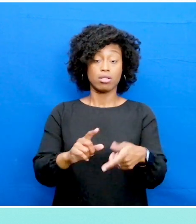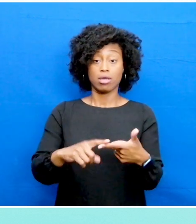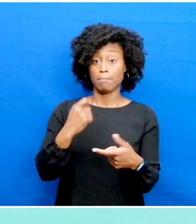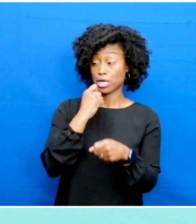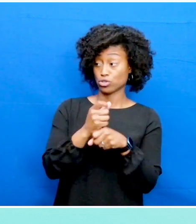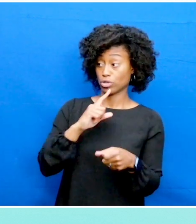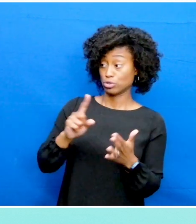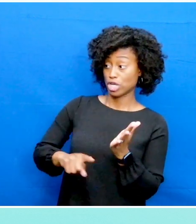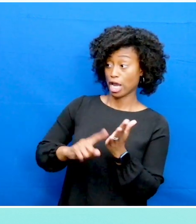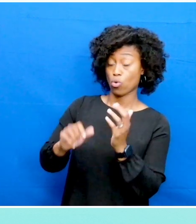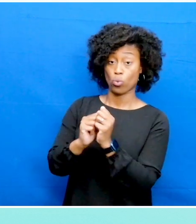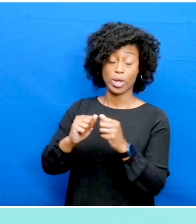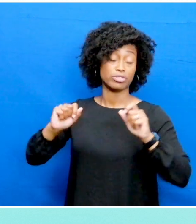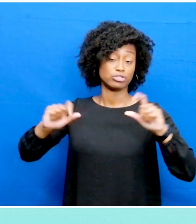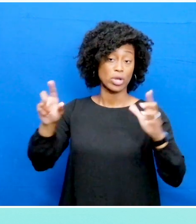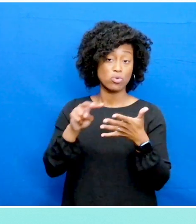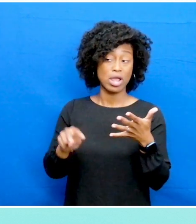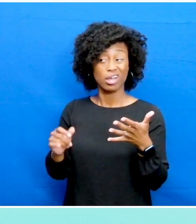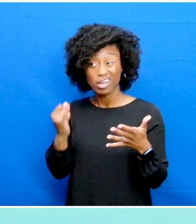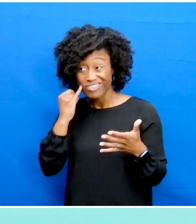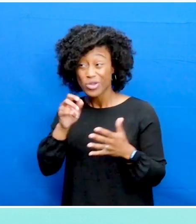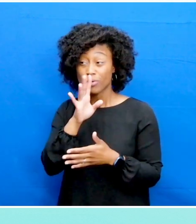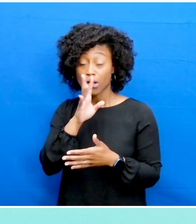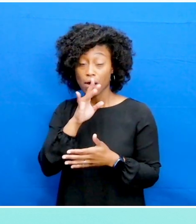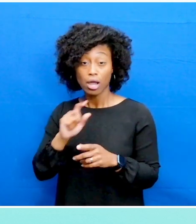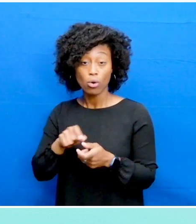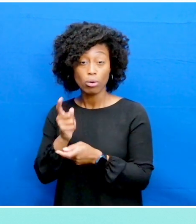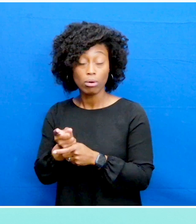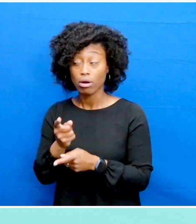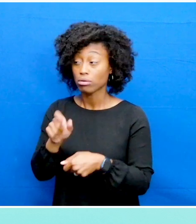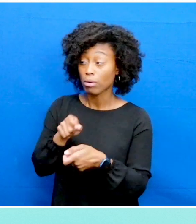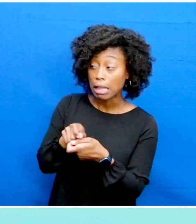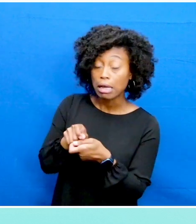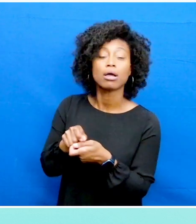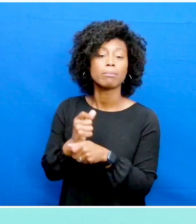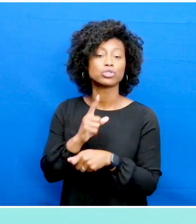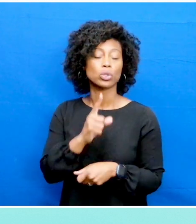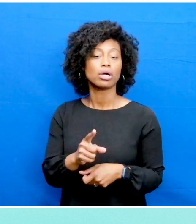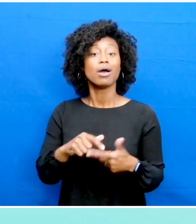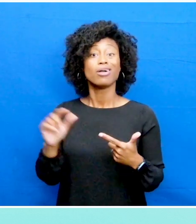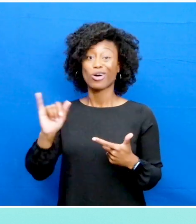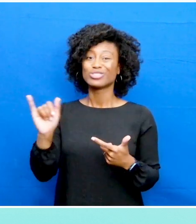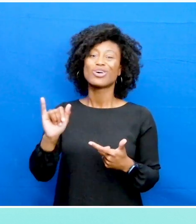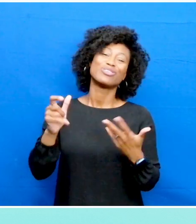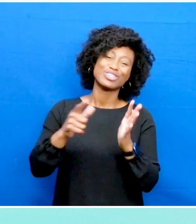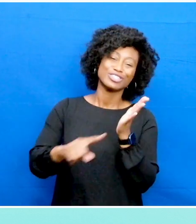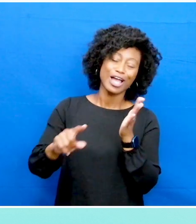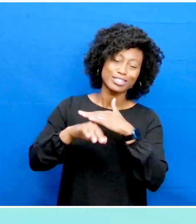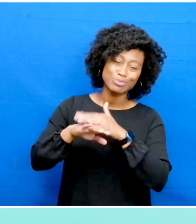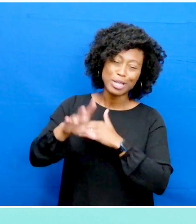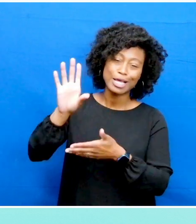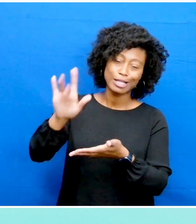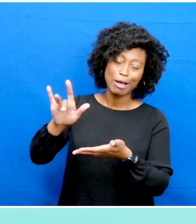determine how screen readers will read the content, and use the Accessibility Assistant in PowerPoint to identify and resolve any accessibility